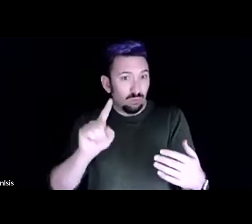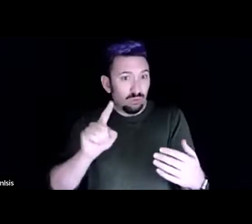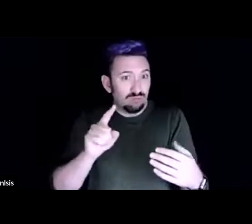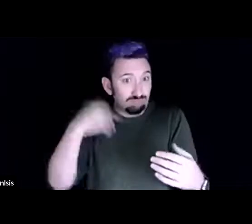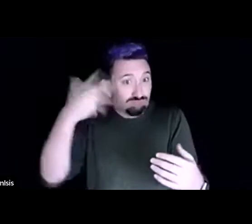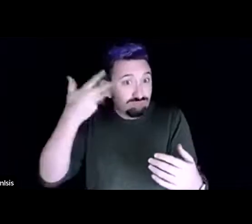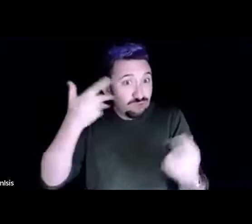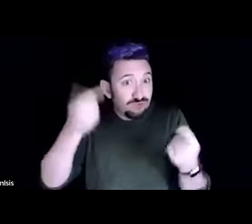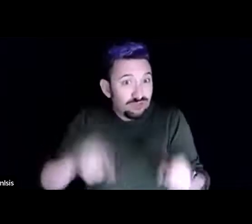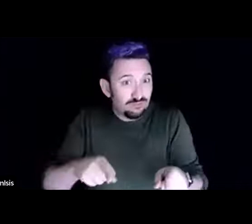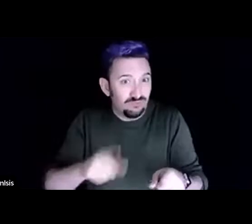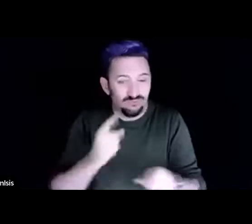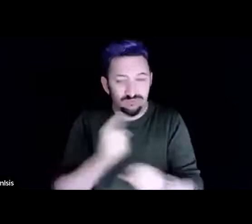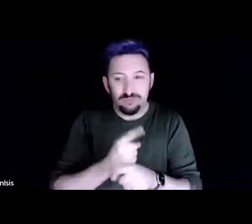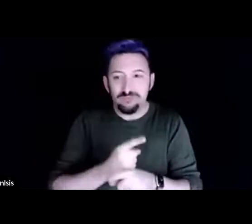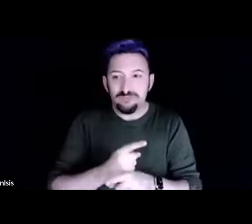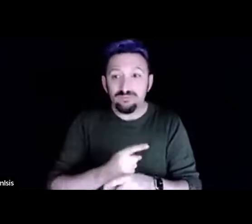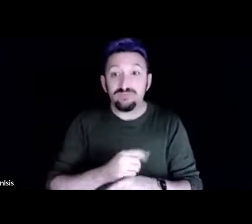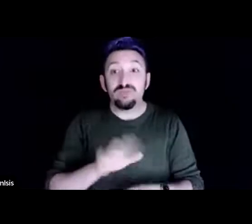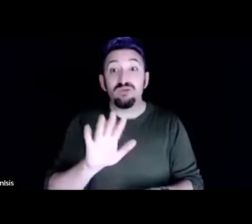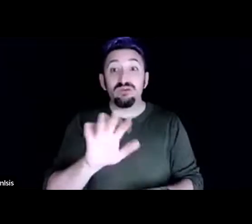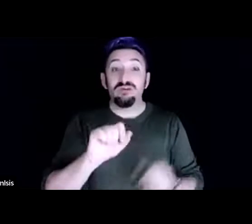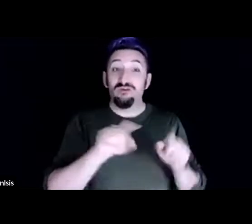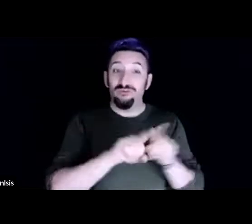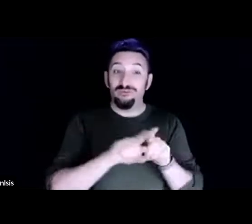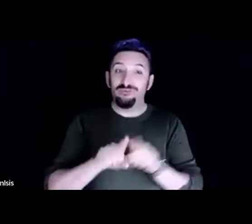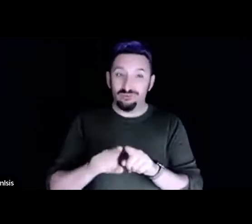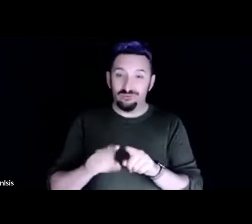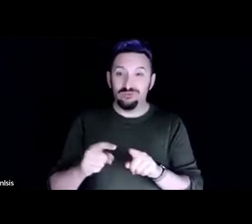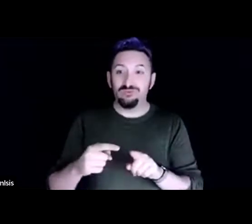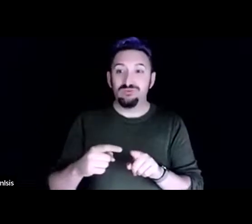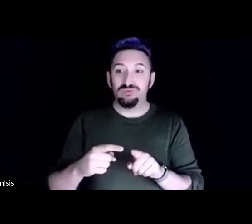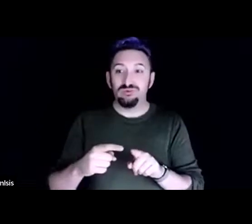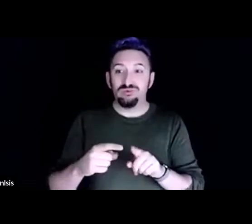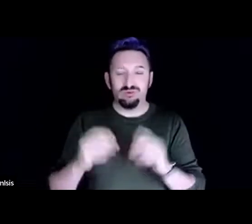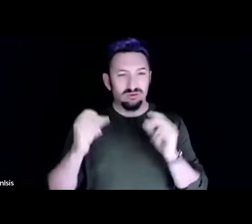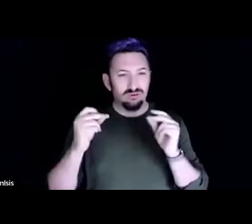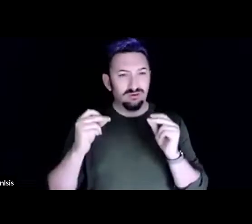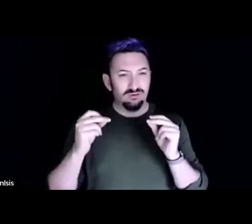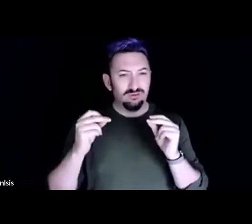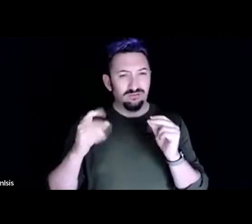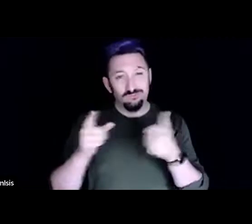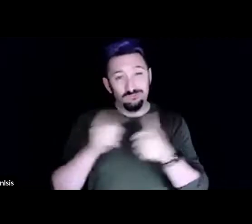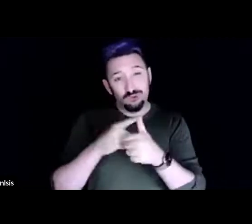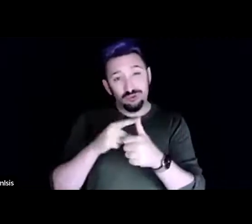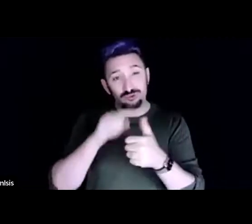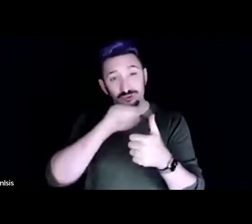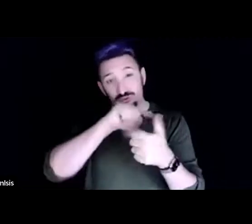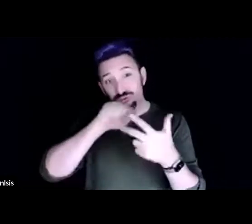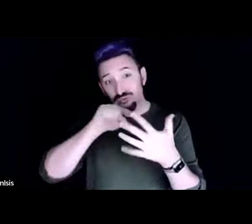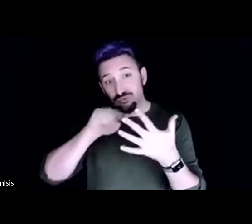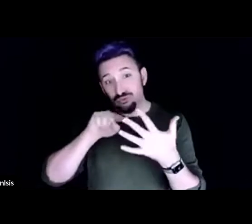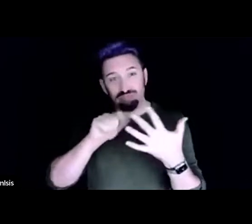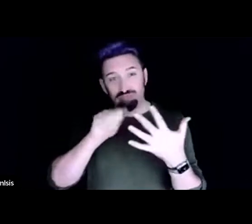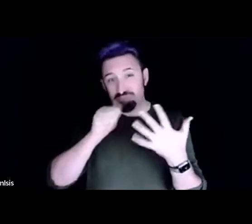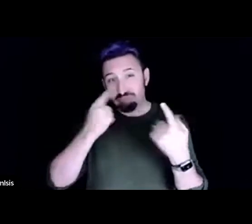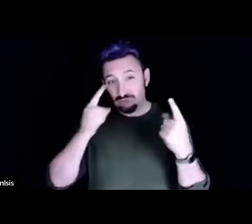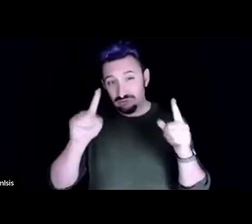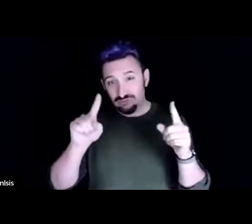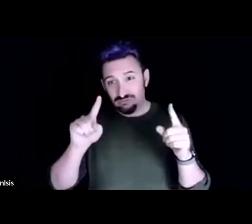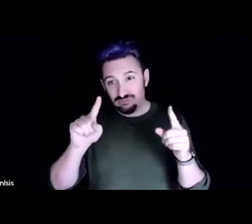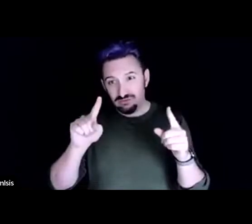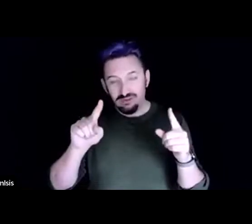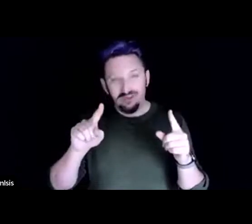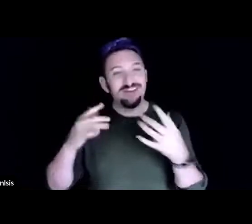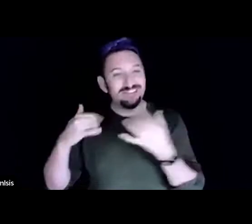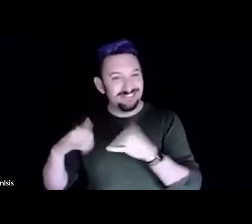quickly realized that even if none of those first two goals were achieved that I was still making the positive